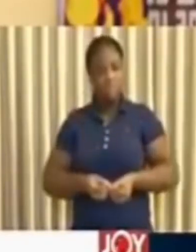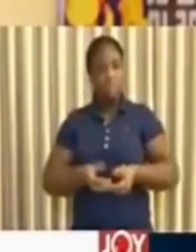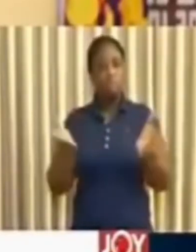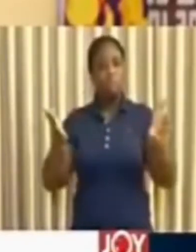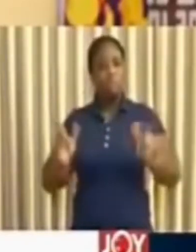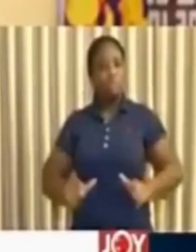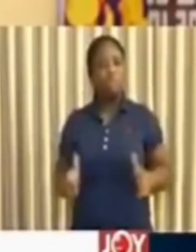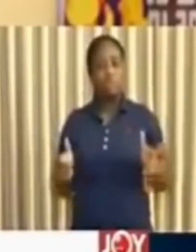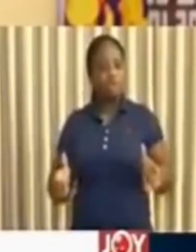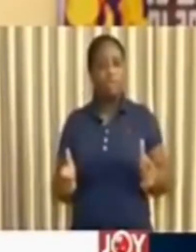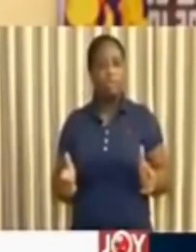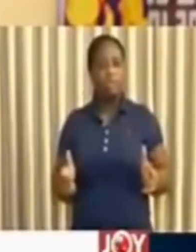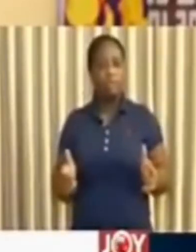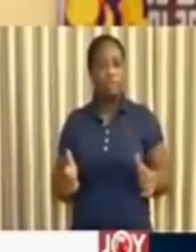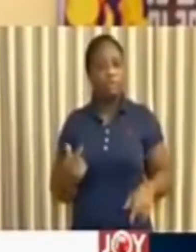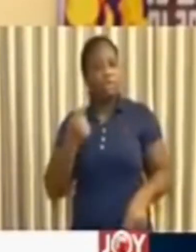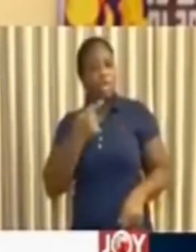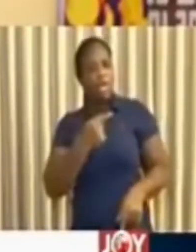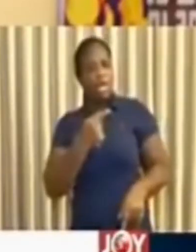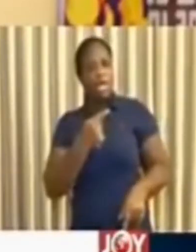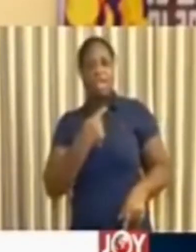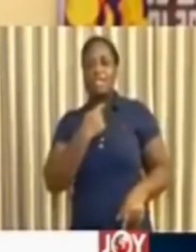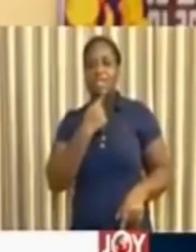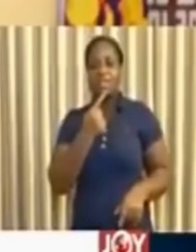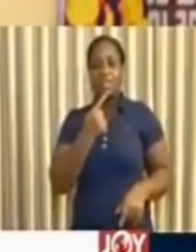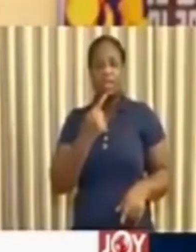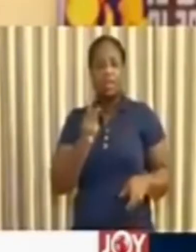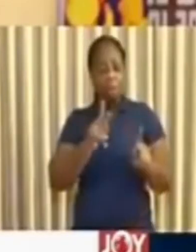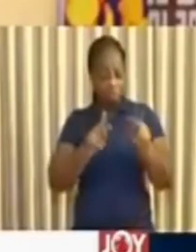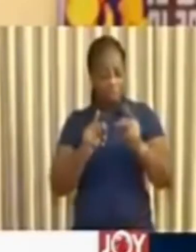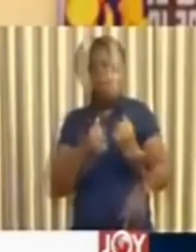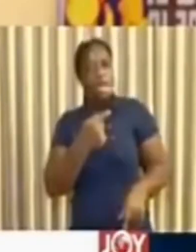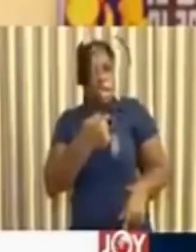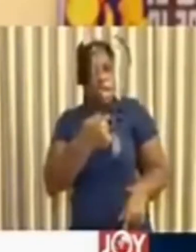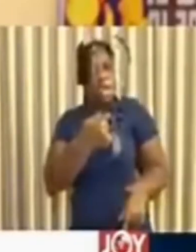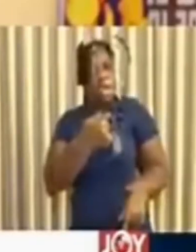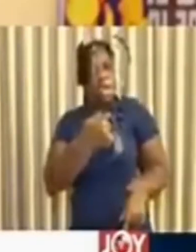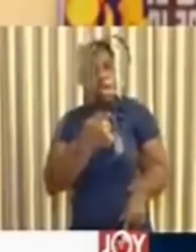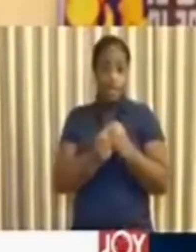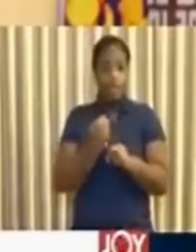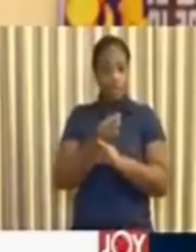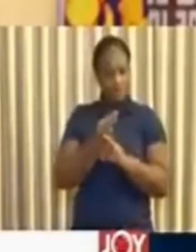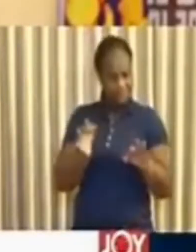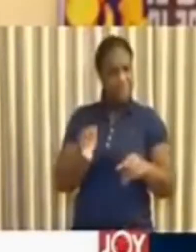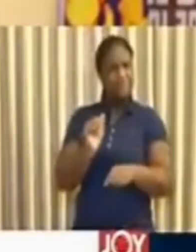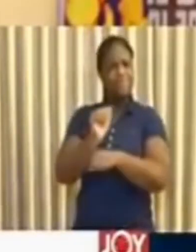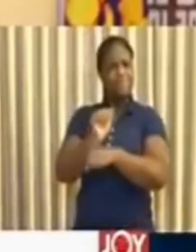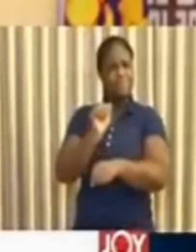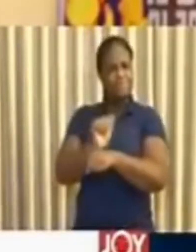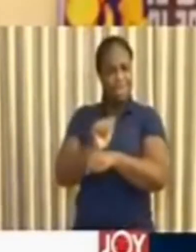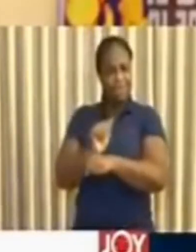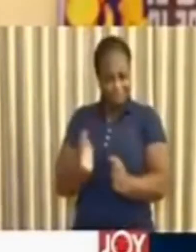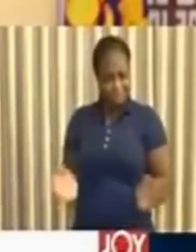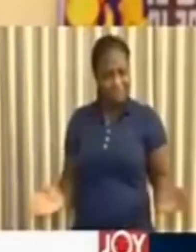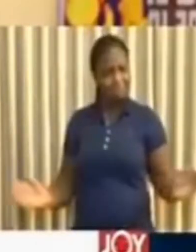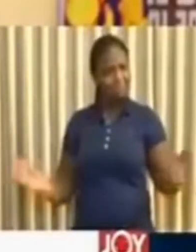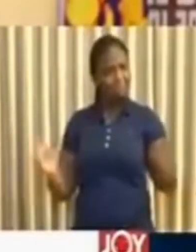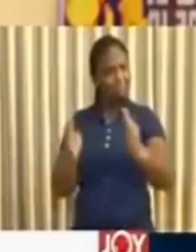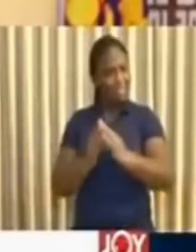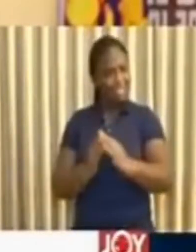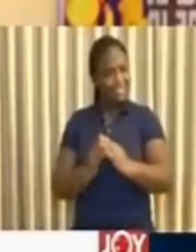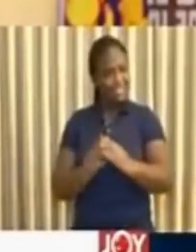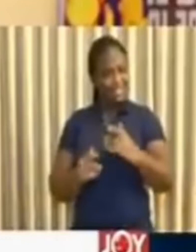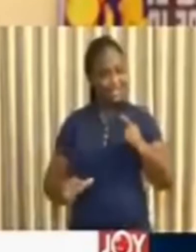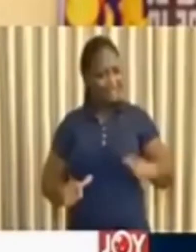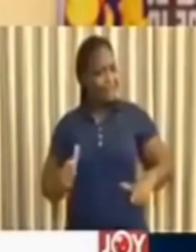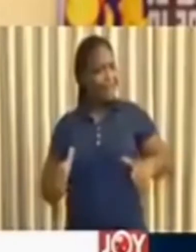life. I refer to the health of those we love, the freedom to work and to congregate, the luxury